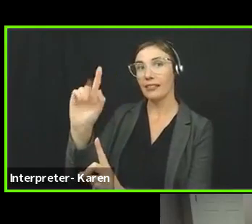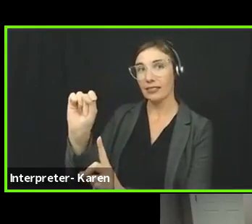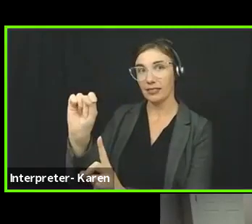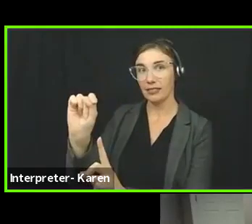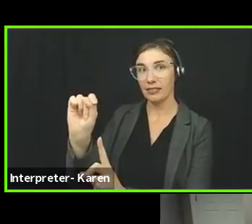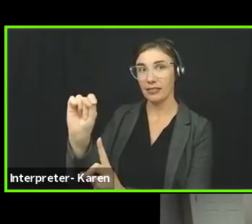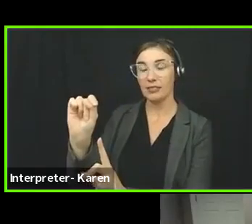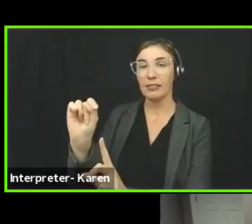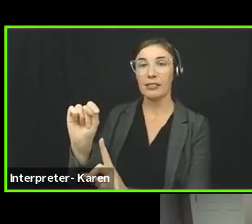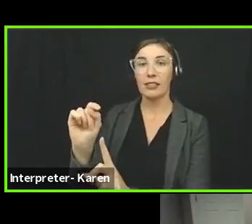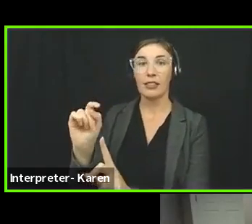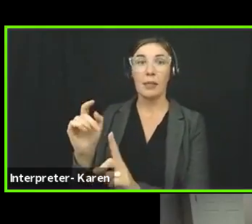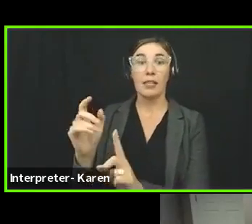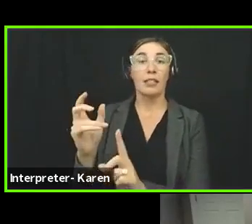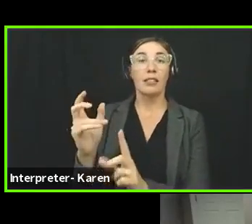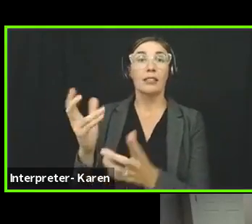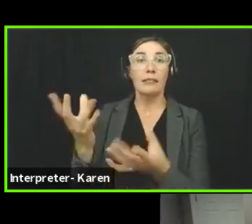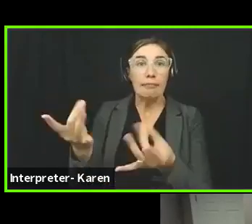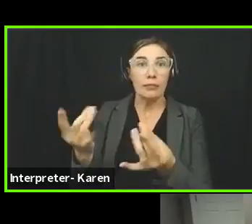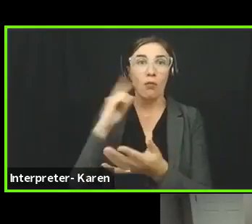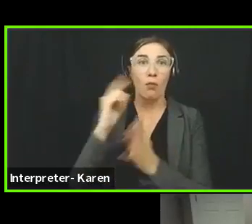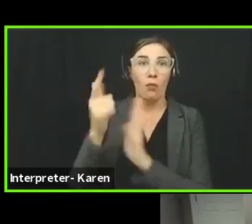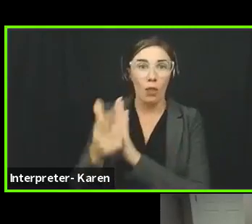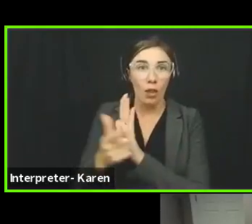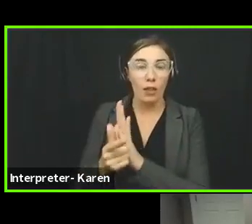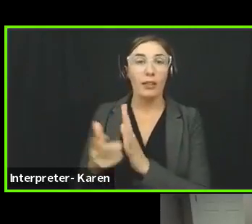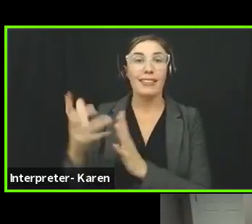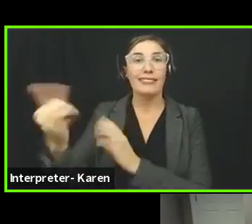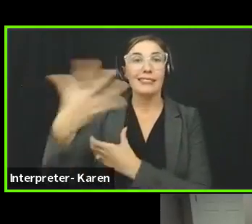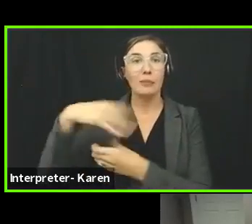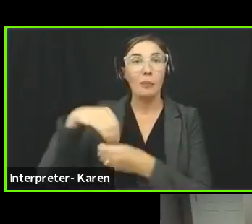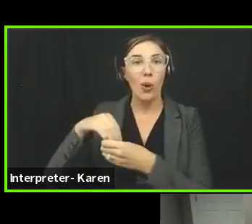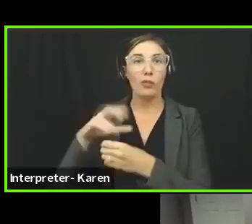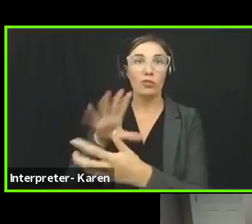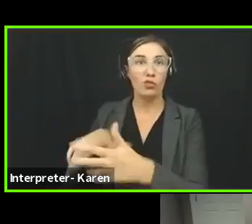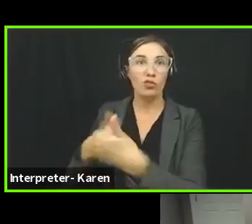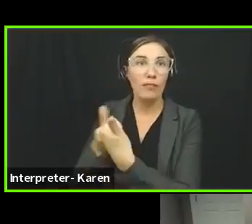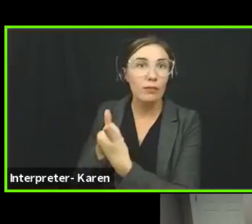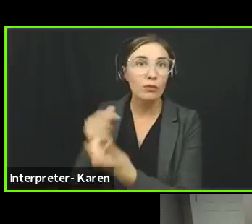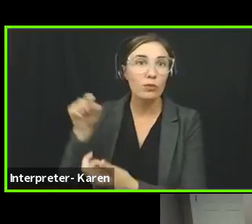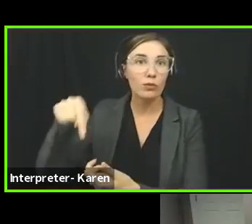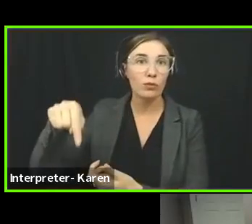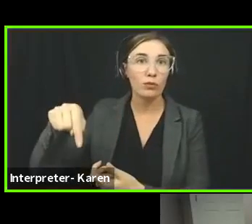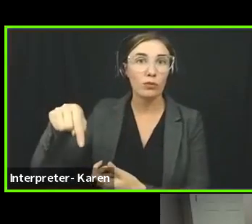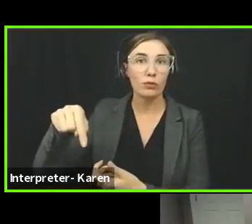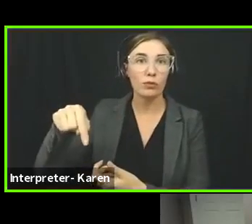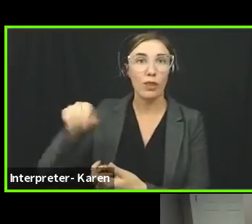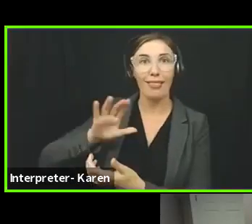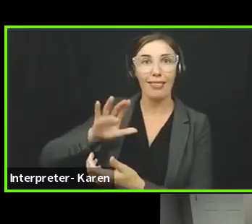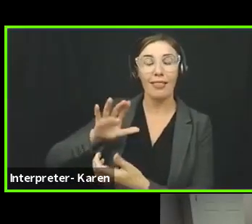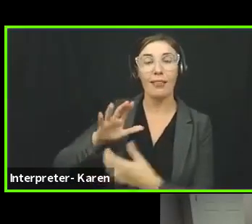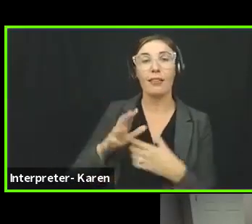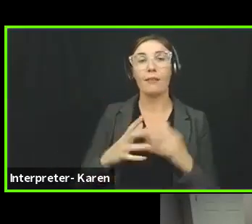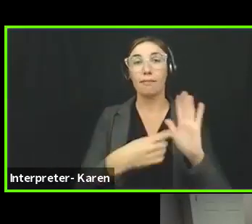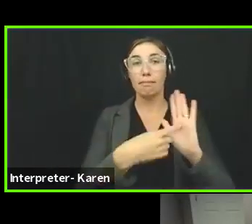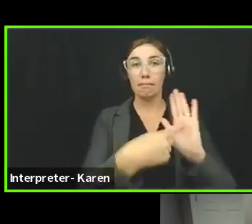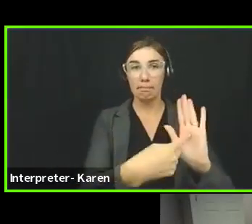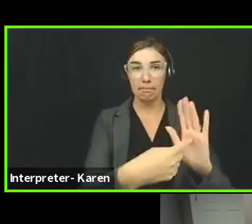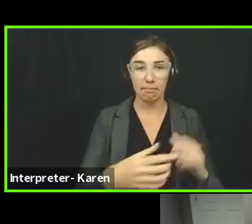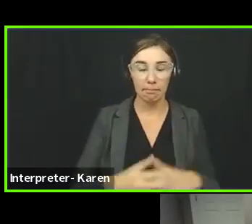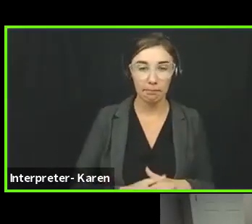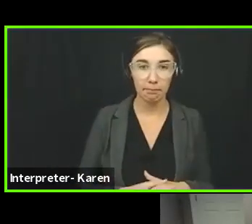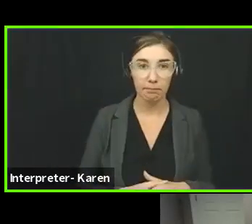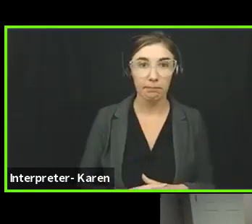exists here, but it is part of what can make the challenge. So for example, if